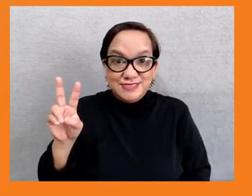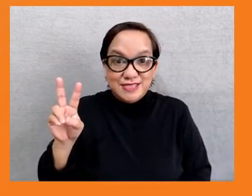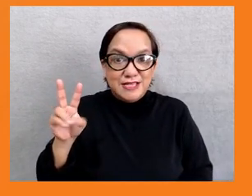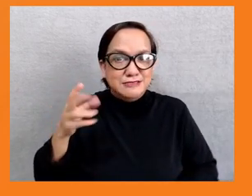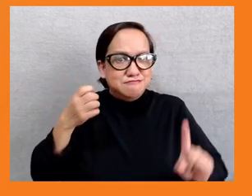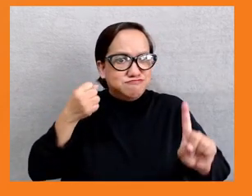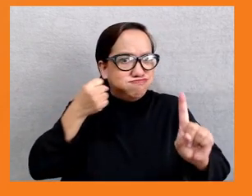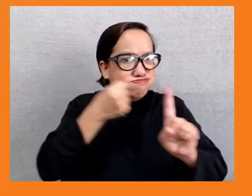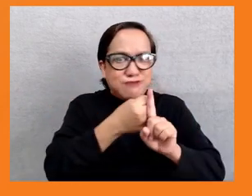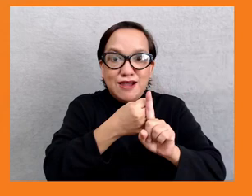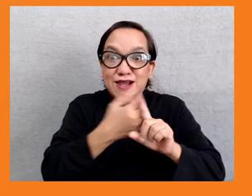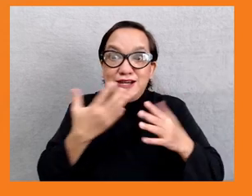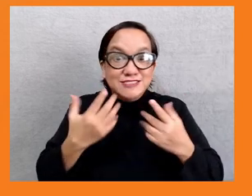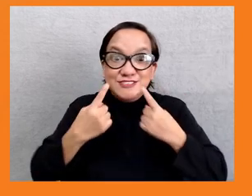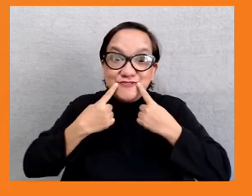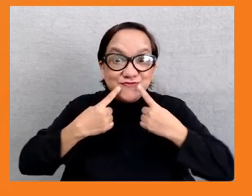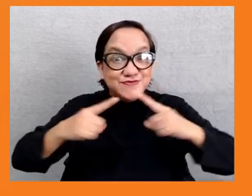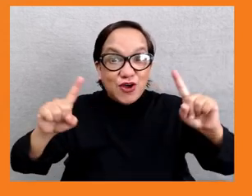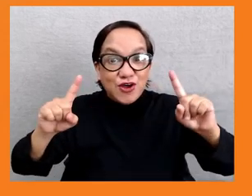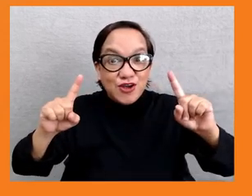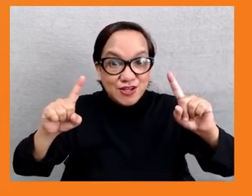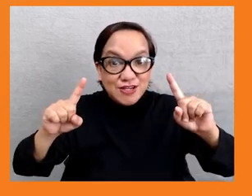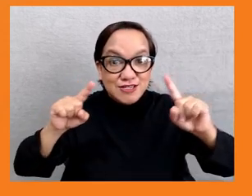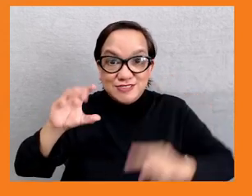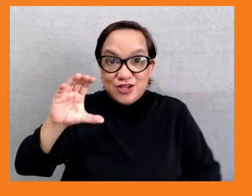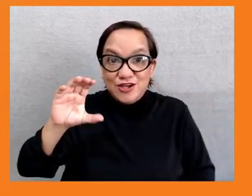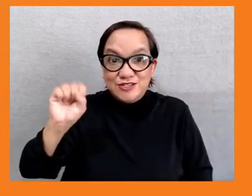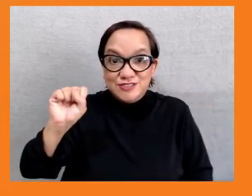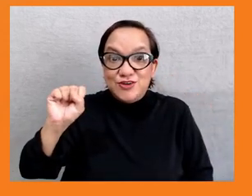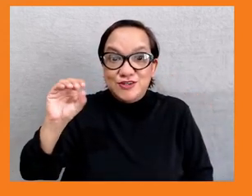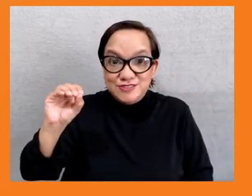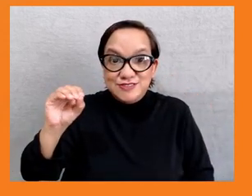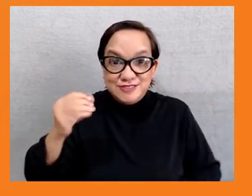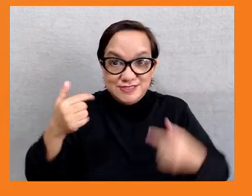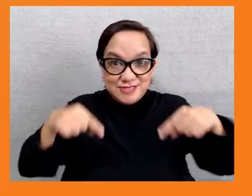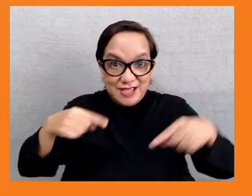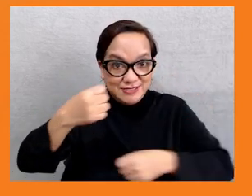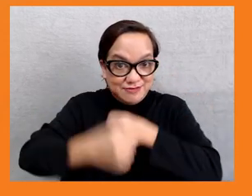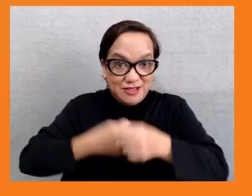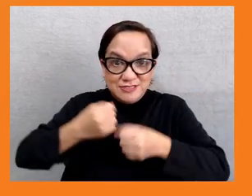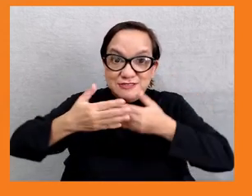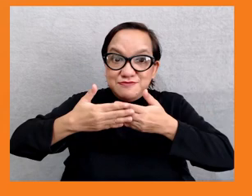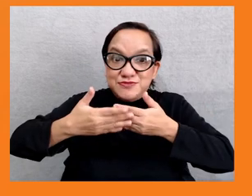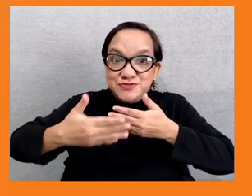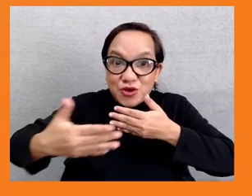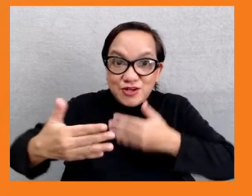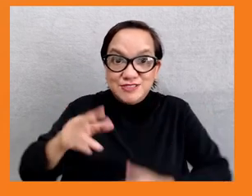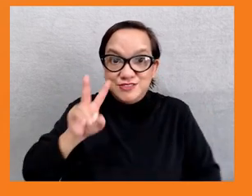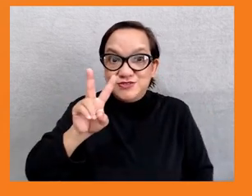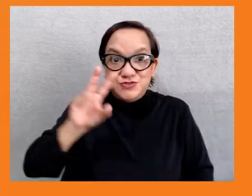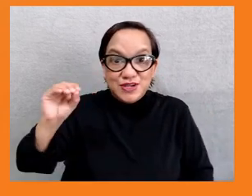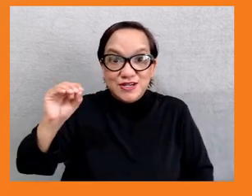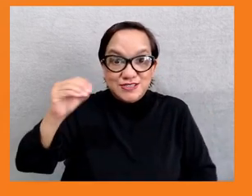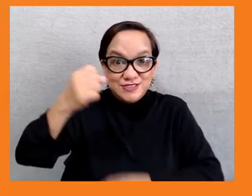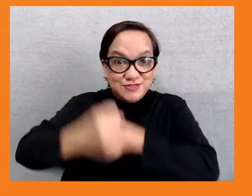society, as this year we celebrate 20 years since the founding of the ADP's NGO and Civil Society